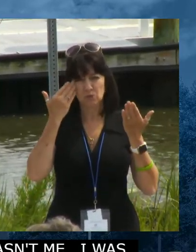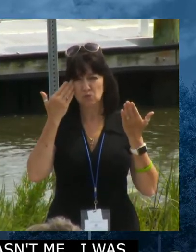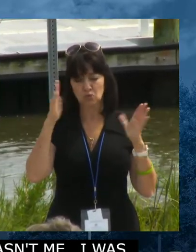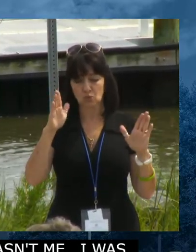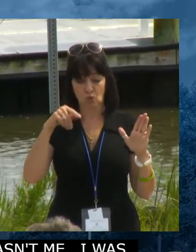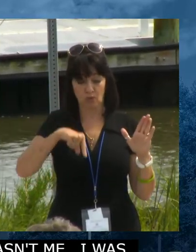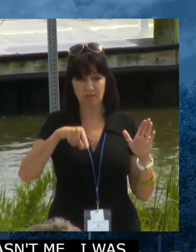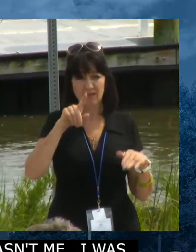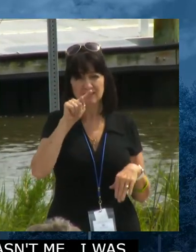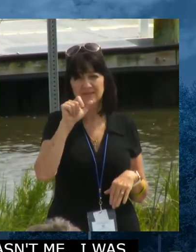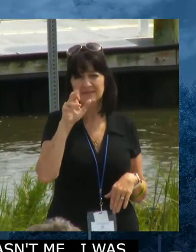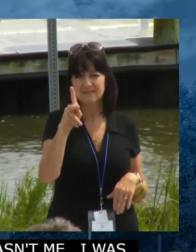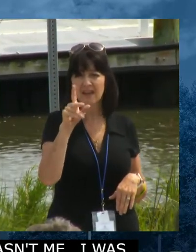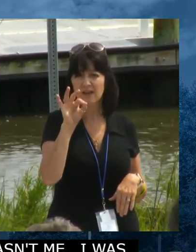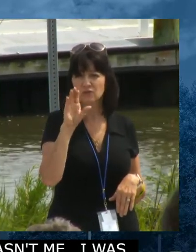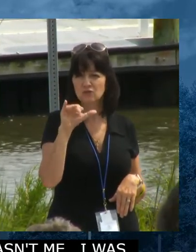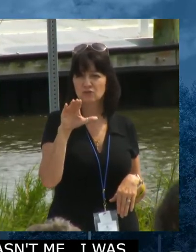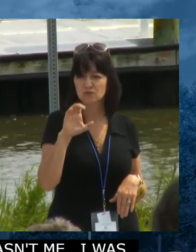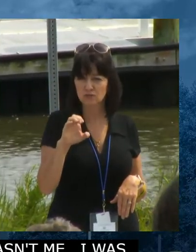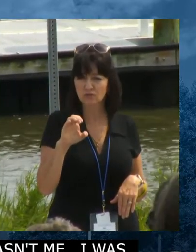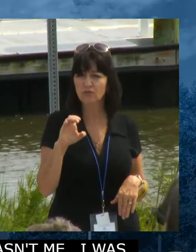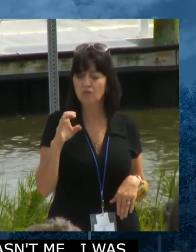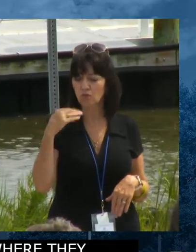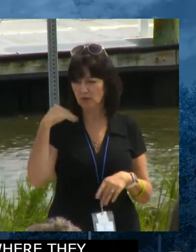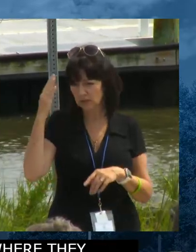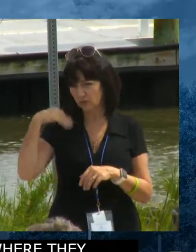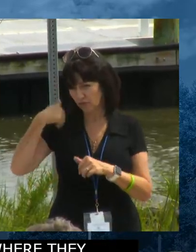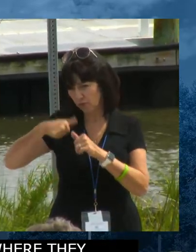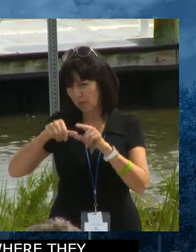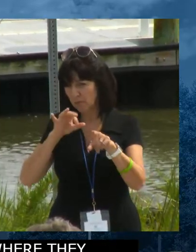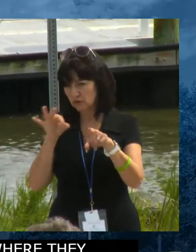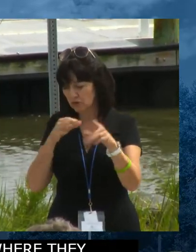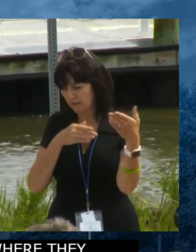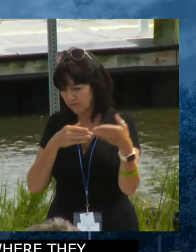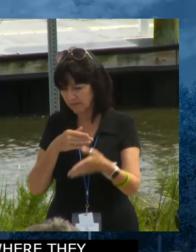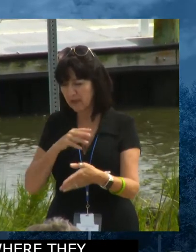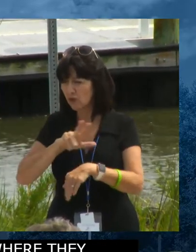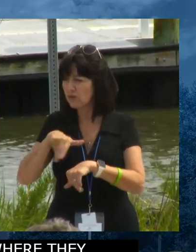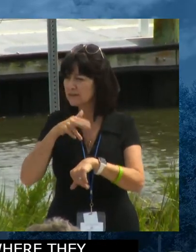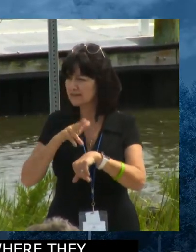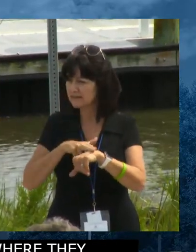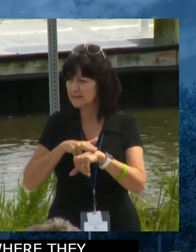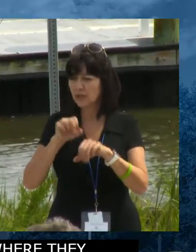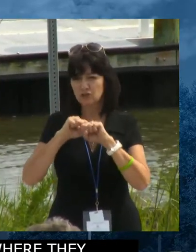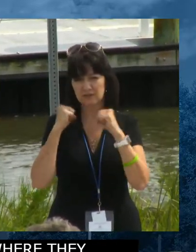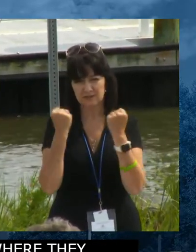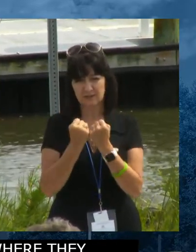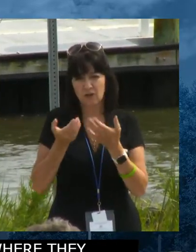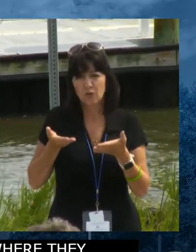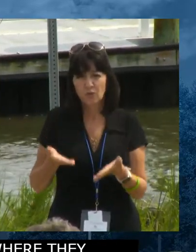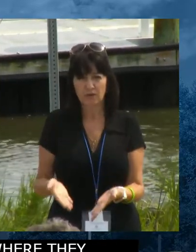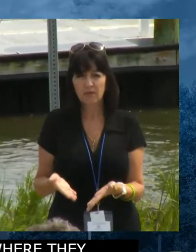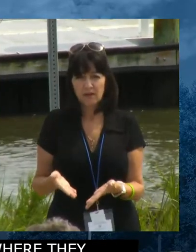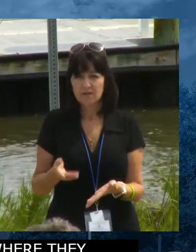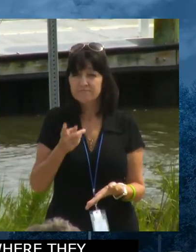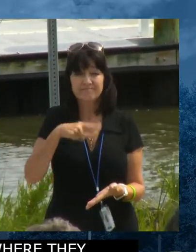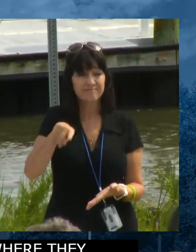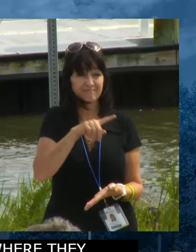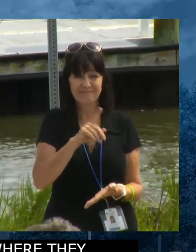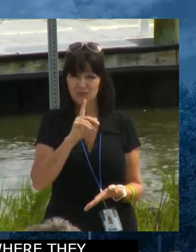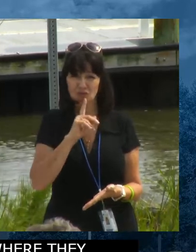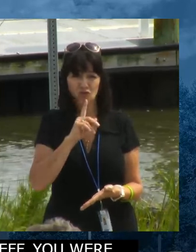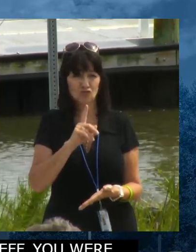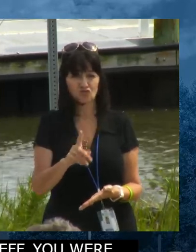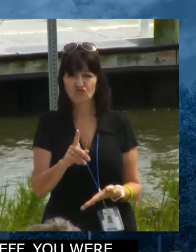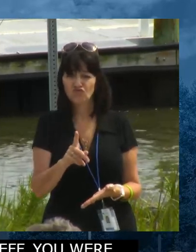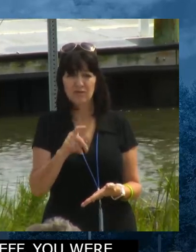force. But Jeff, you were there. The Nature Society was there. All you people were there. And you really didn't let it go. And